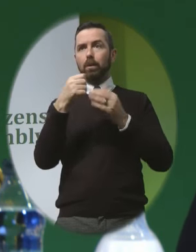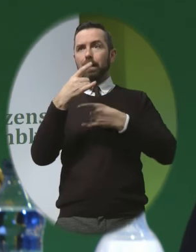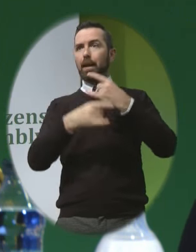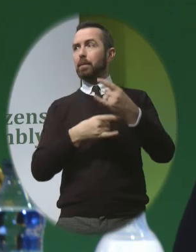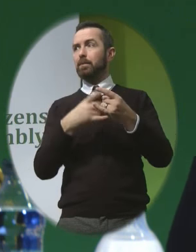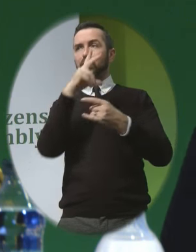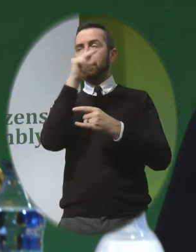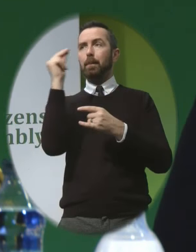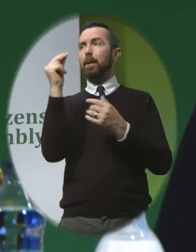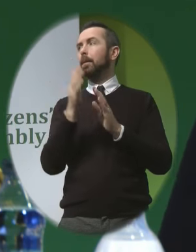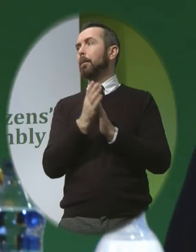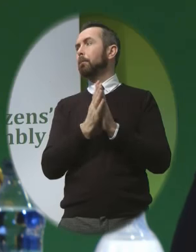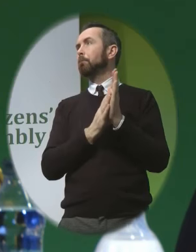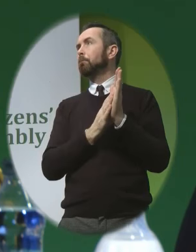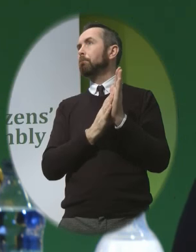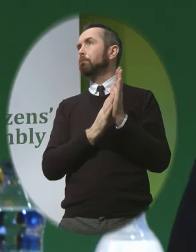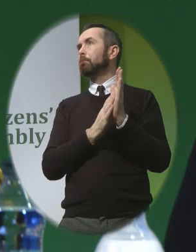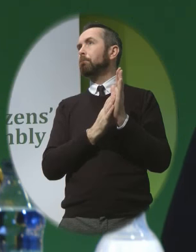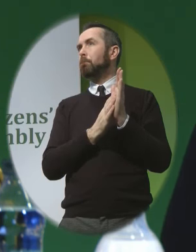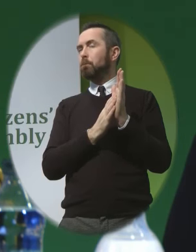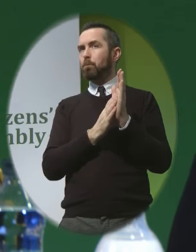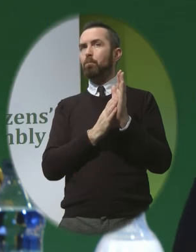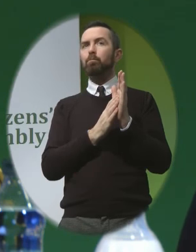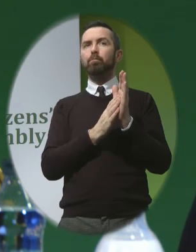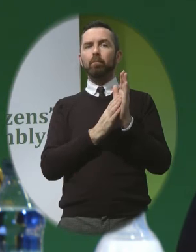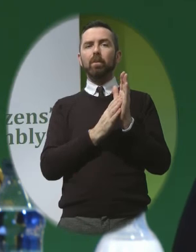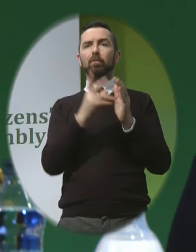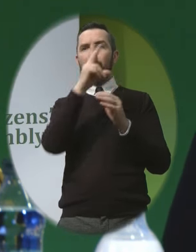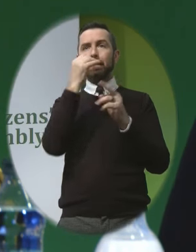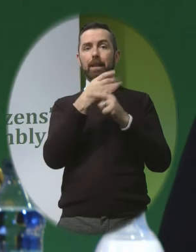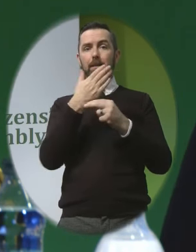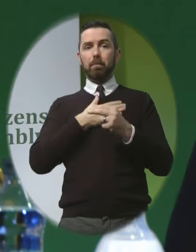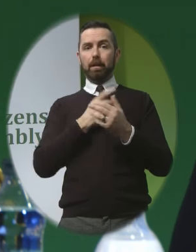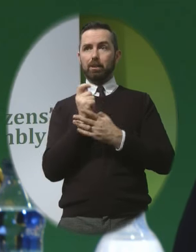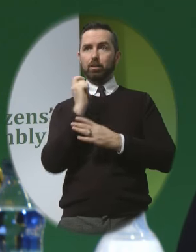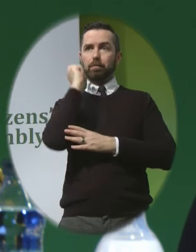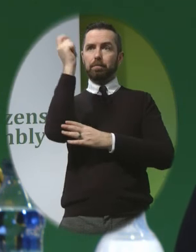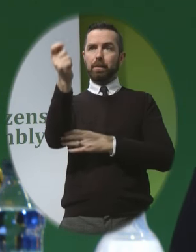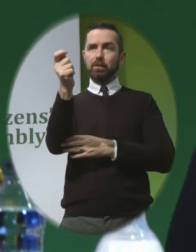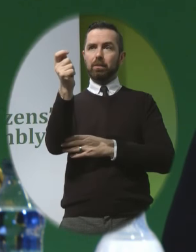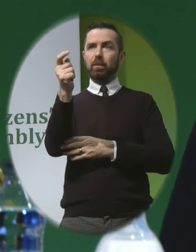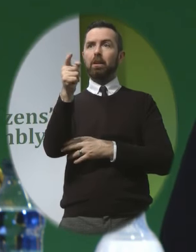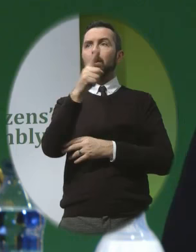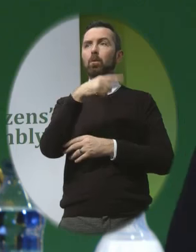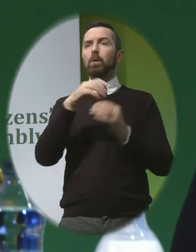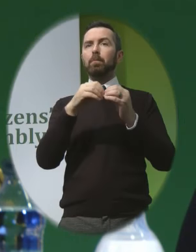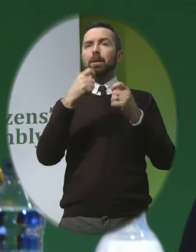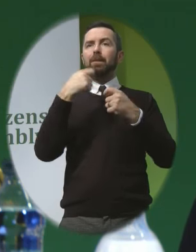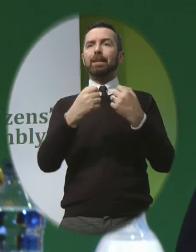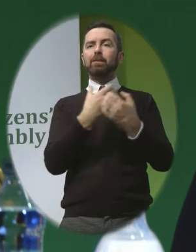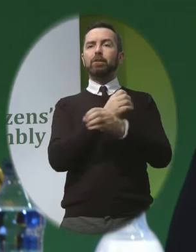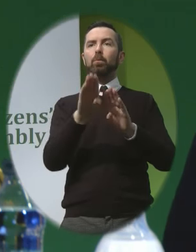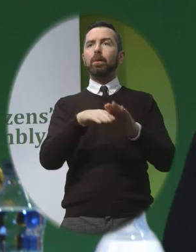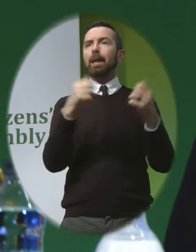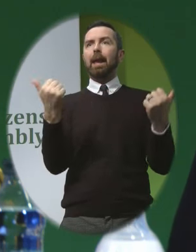For example, think we also put into our submission that the children with any disability